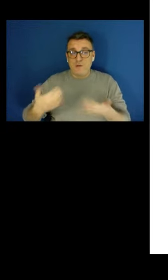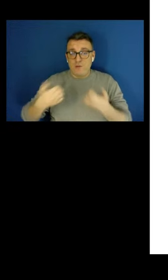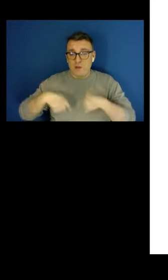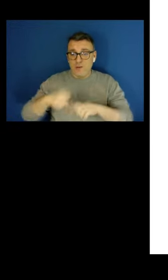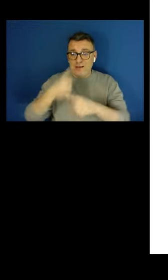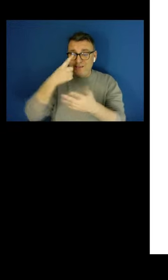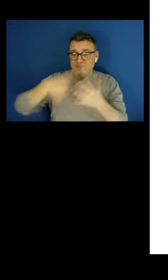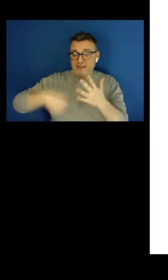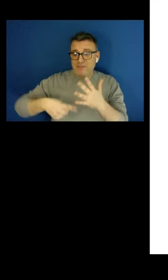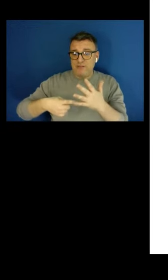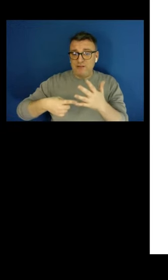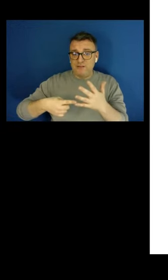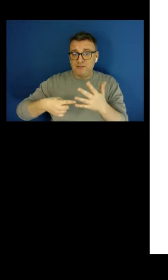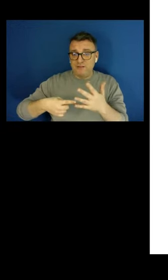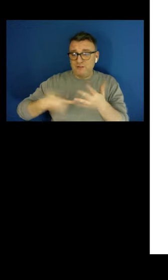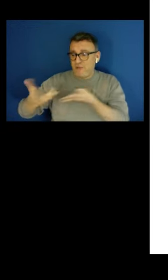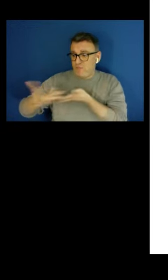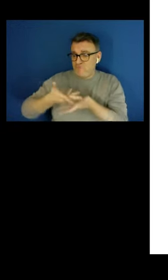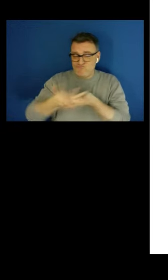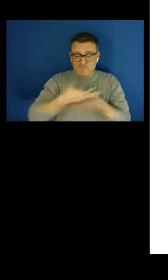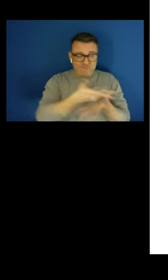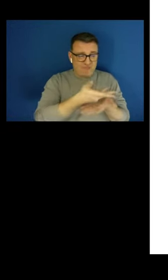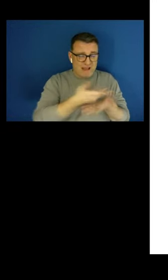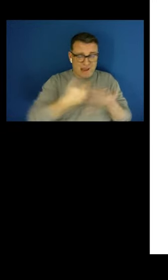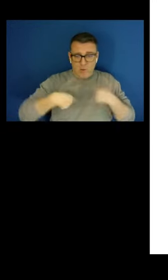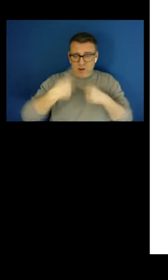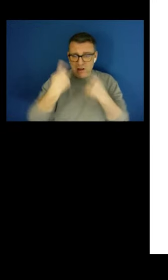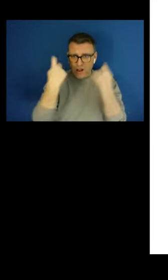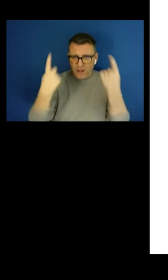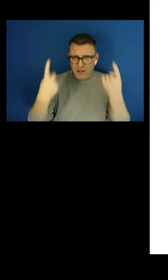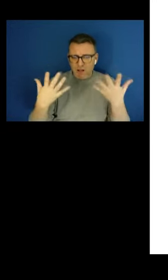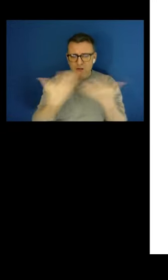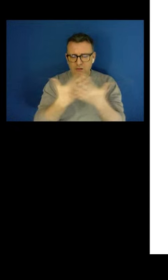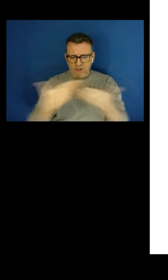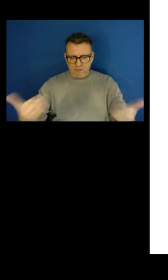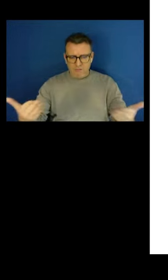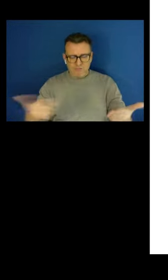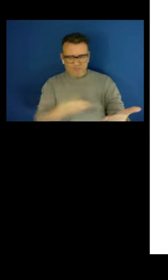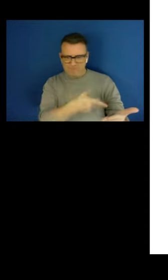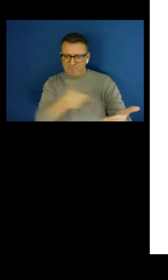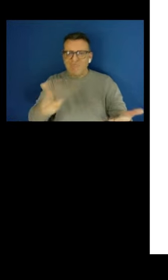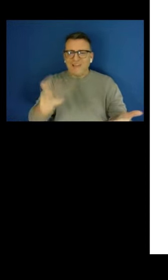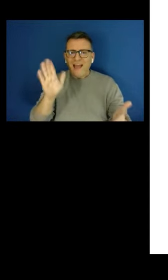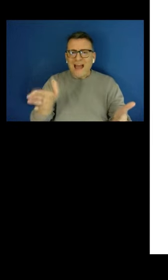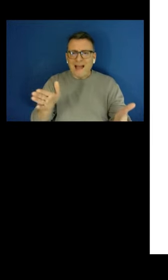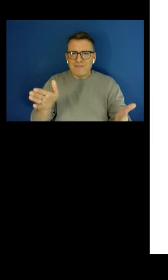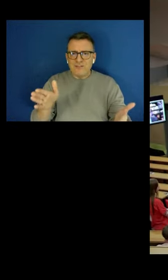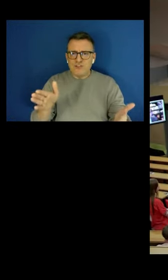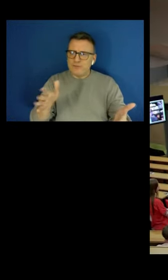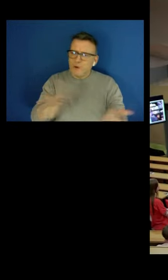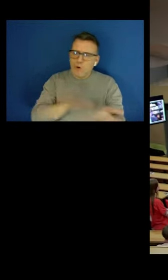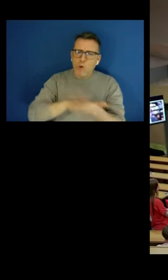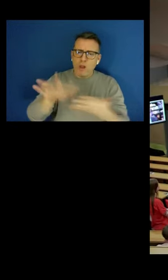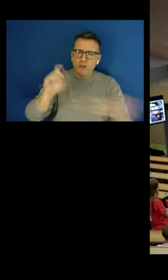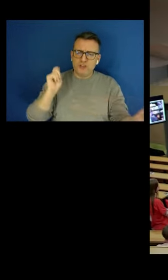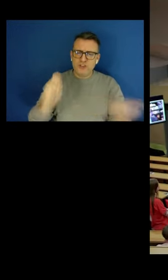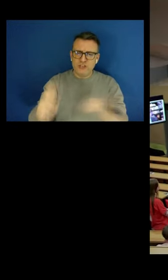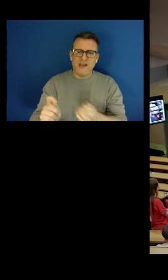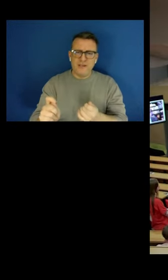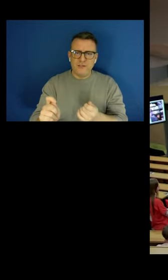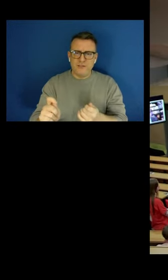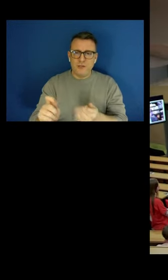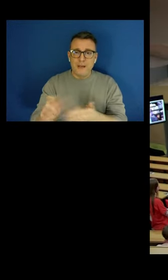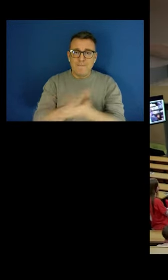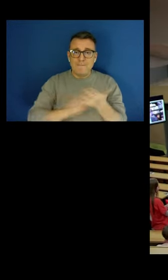talking to, it seems like there needs to be a shift in culture, that different social forces are